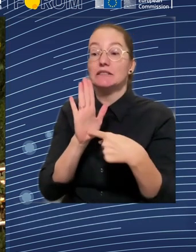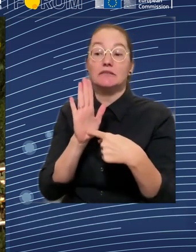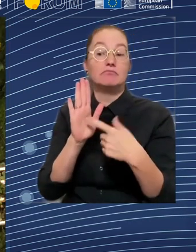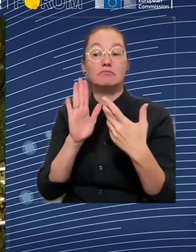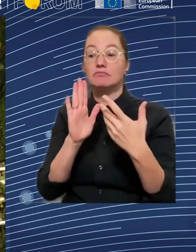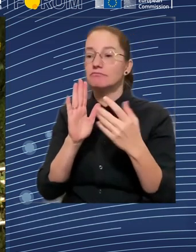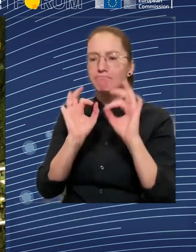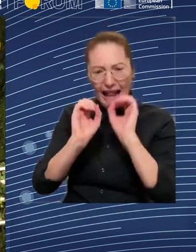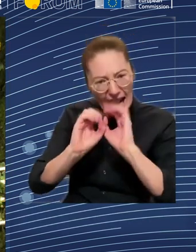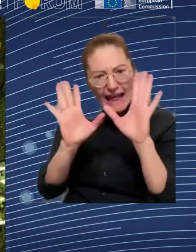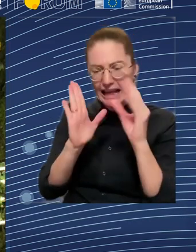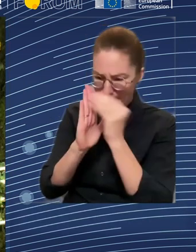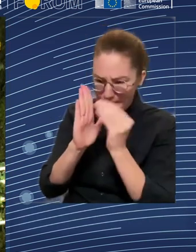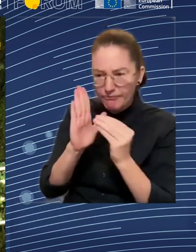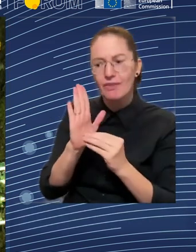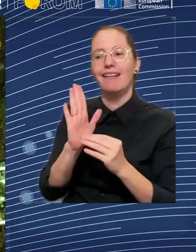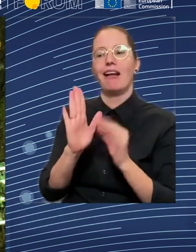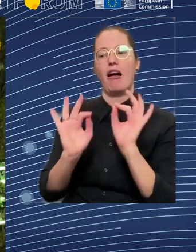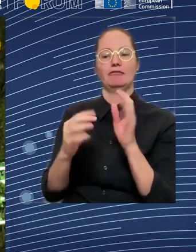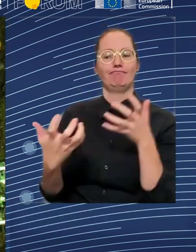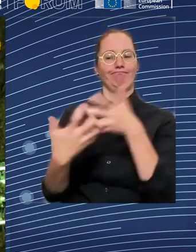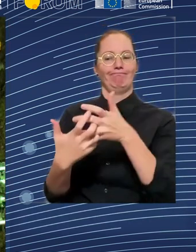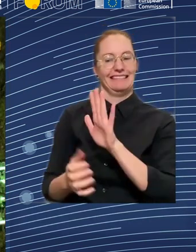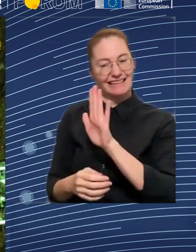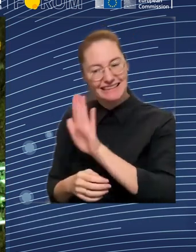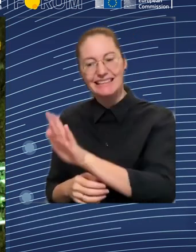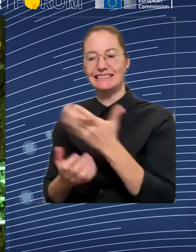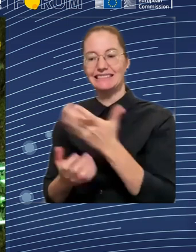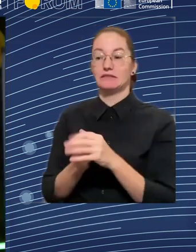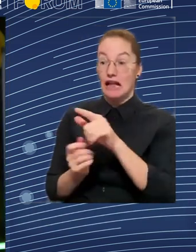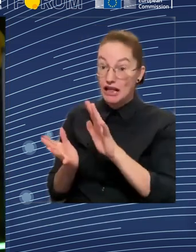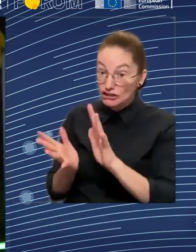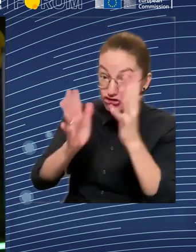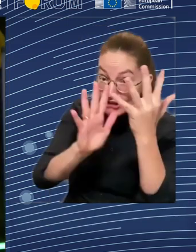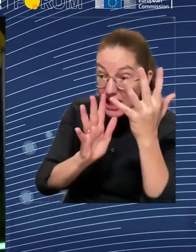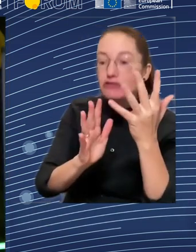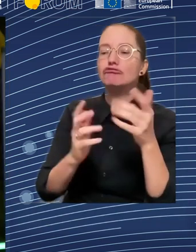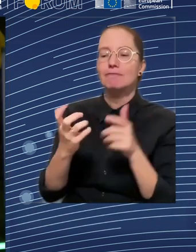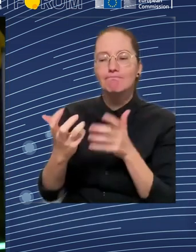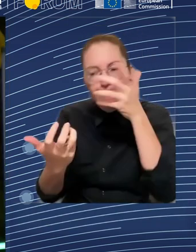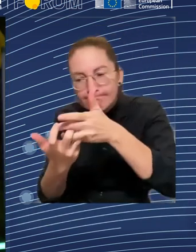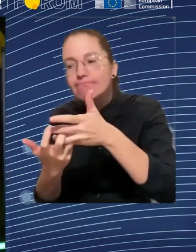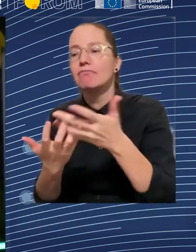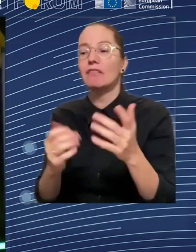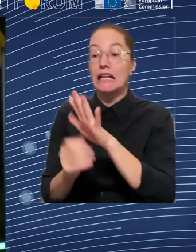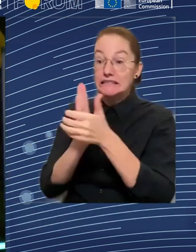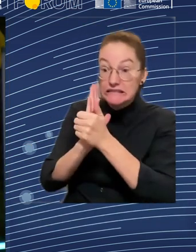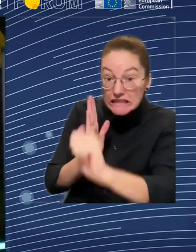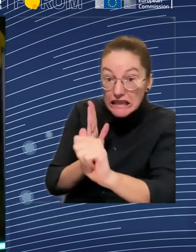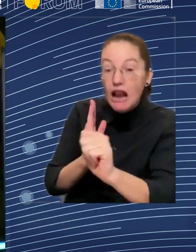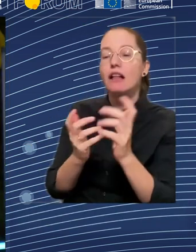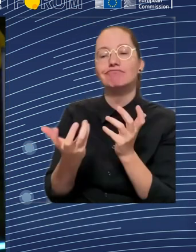trends thanks to the green and digital transition. And we are working very closely with